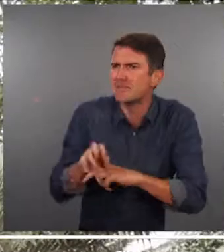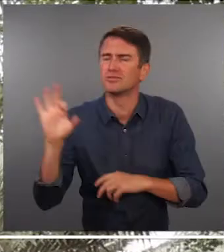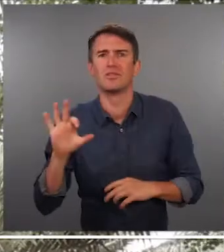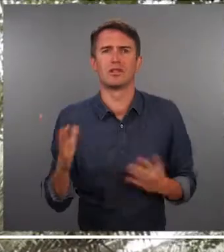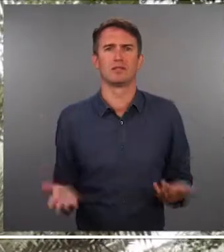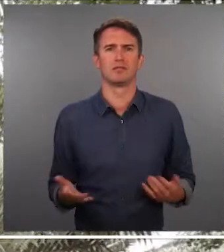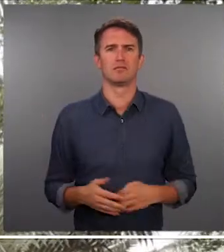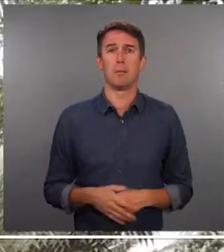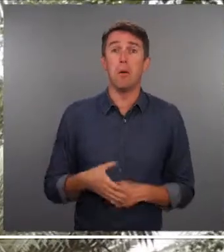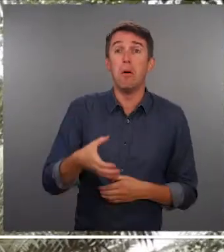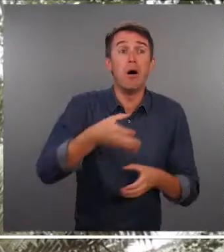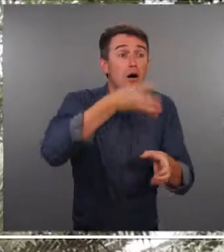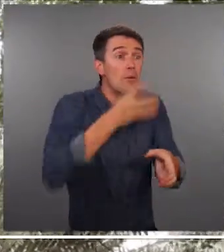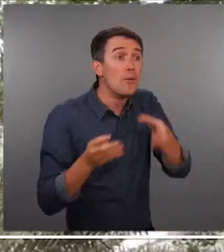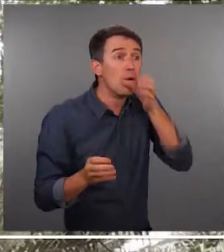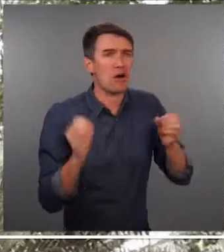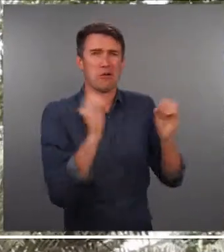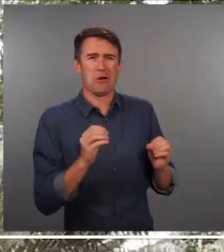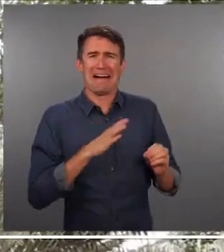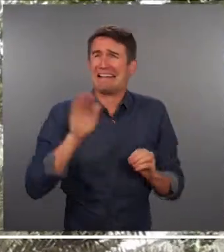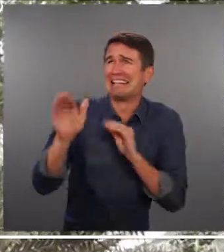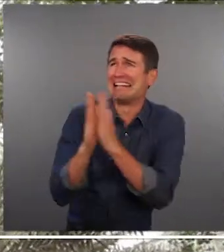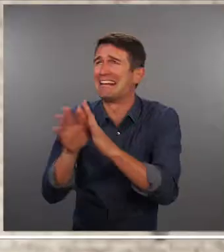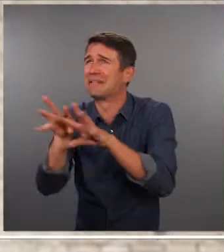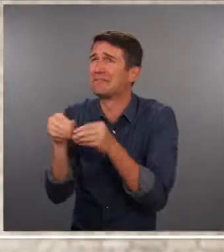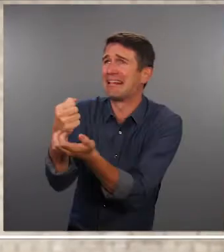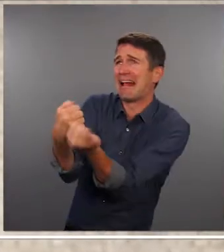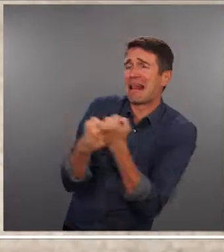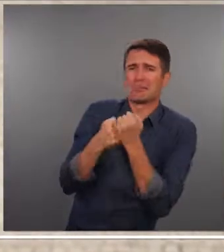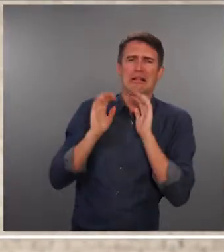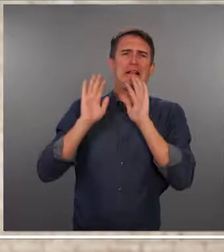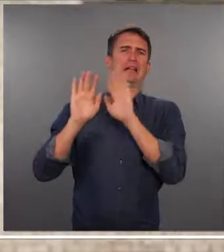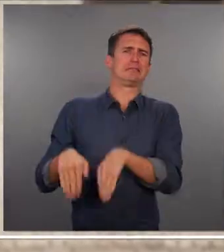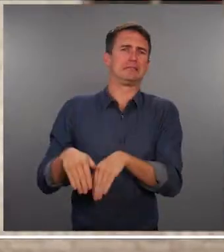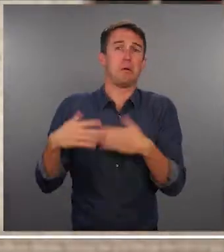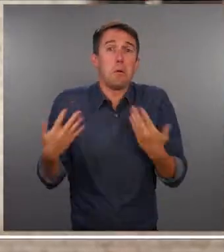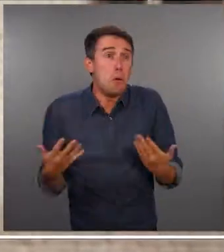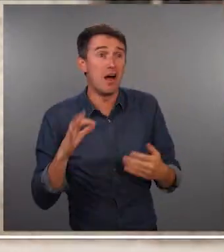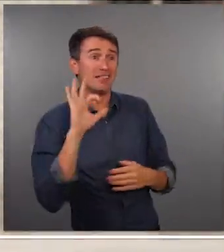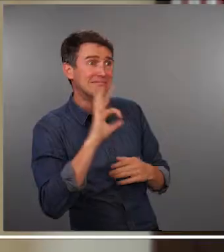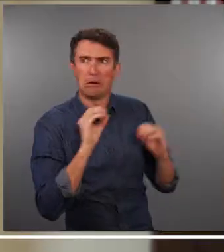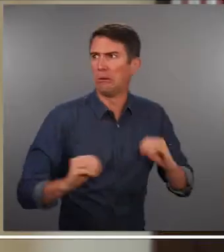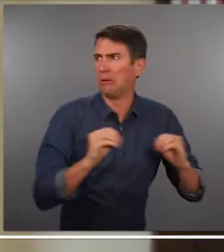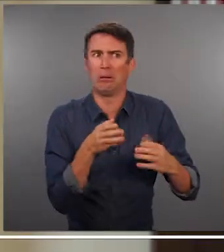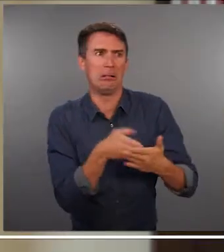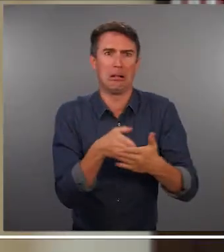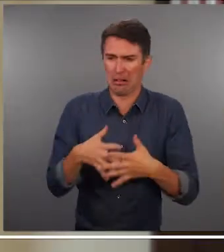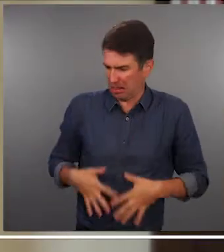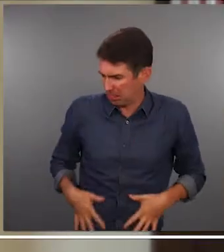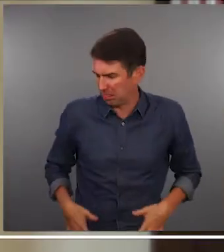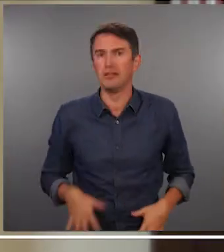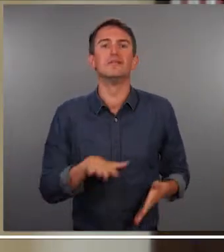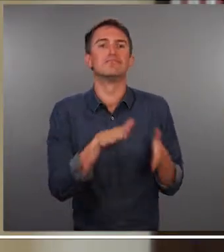stop drinking water because they can't ask their siblings or parents of family members to take them to the toilet all the time For persons with disabilities,